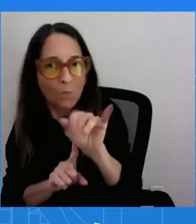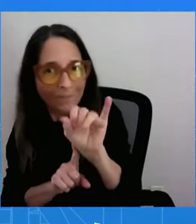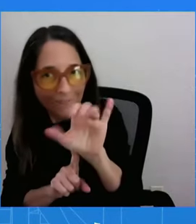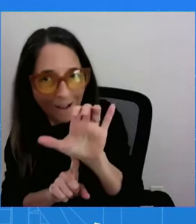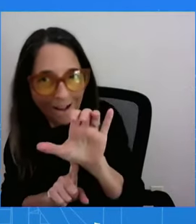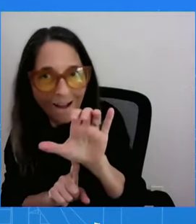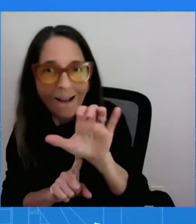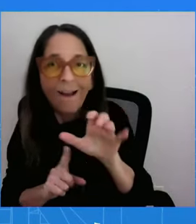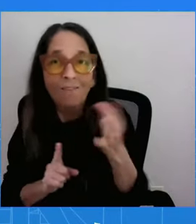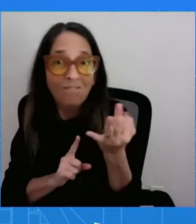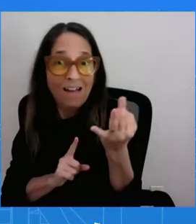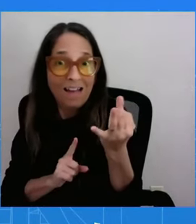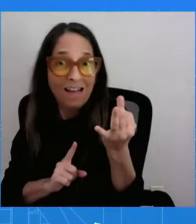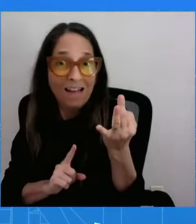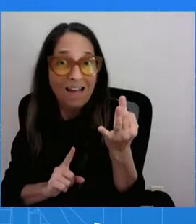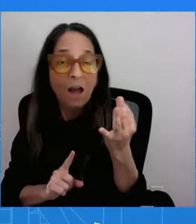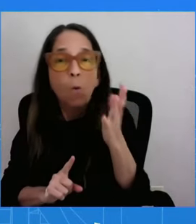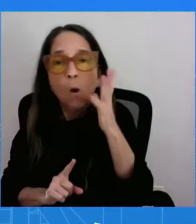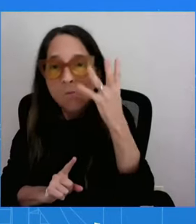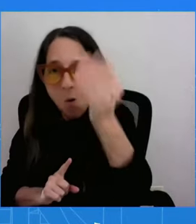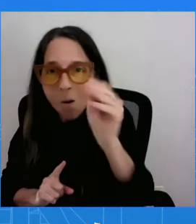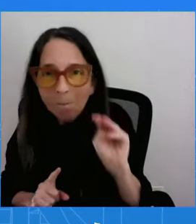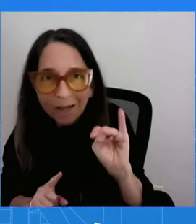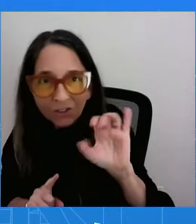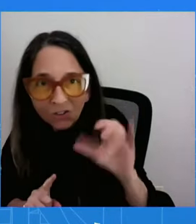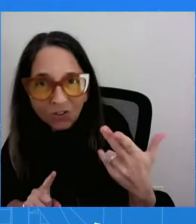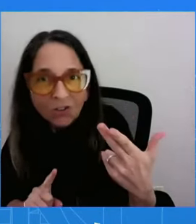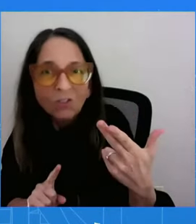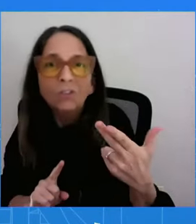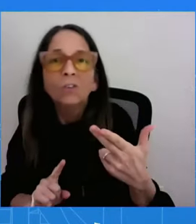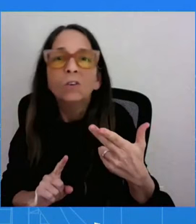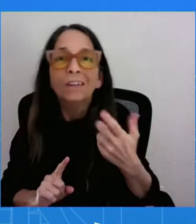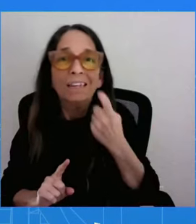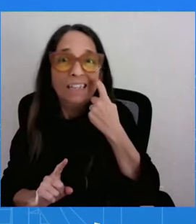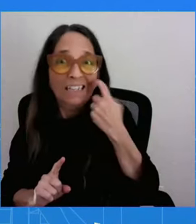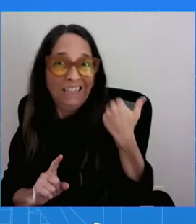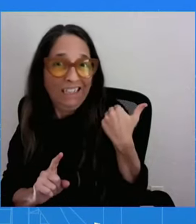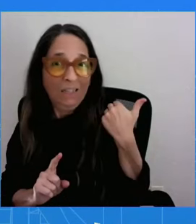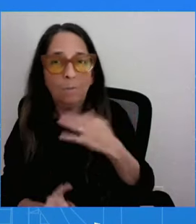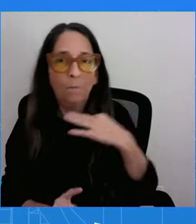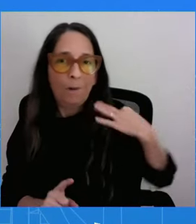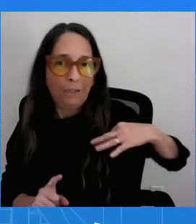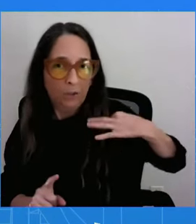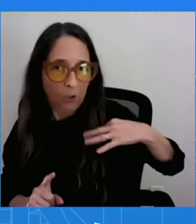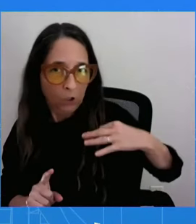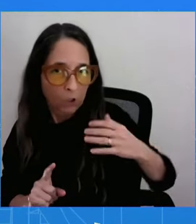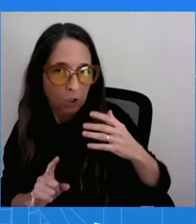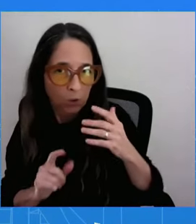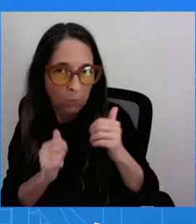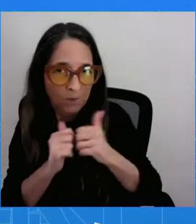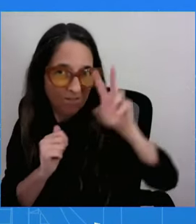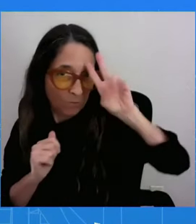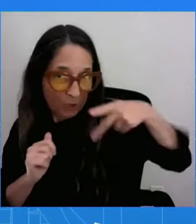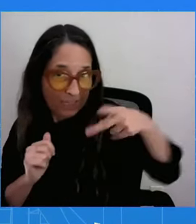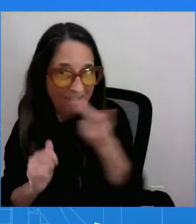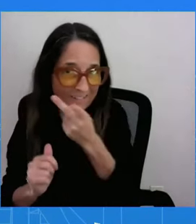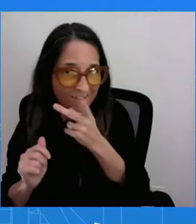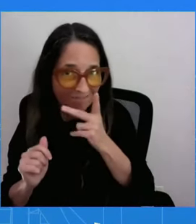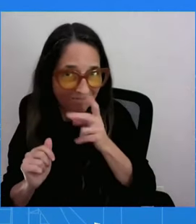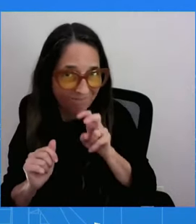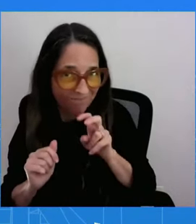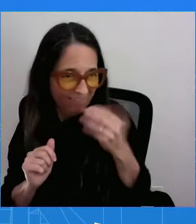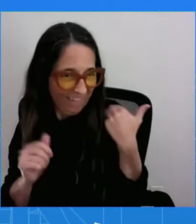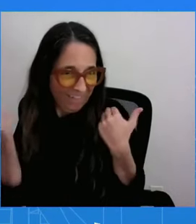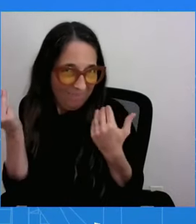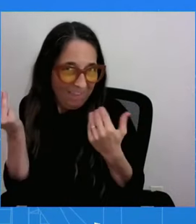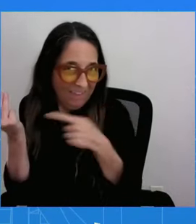Pennsylvania and Pittsburgh with the Vice President on Monday. And so what I'll say is he'll be out there, he'll be out